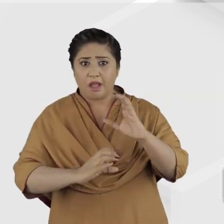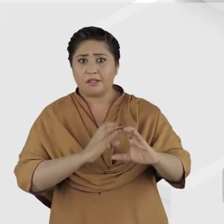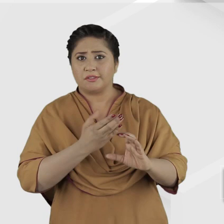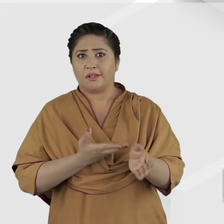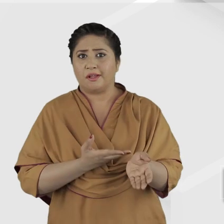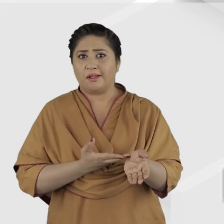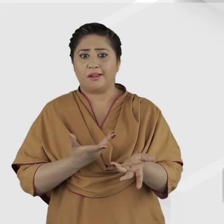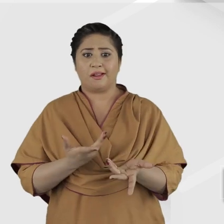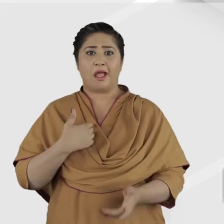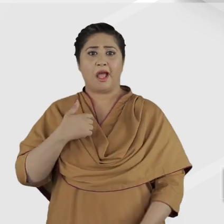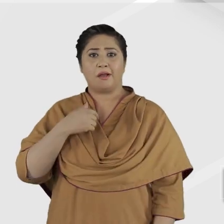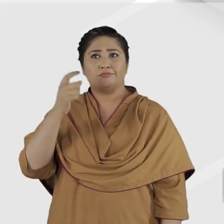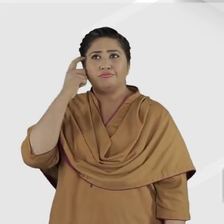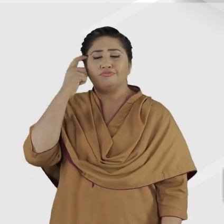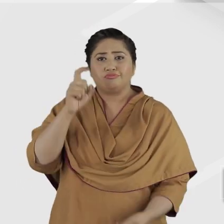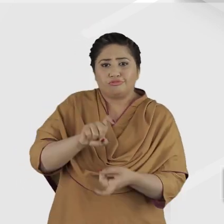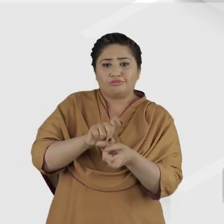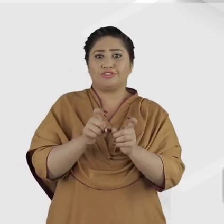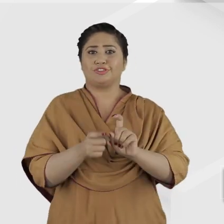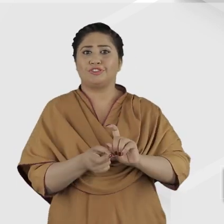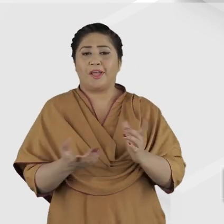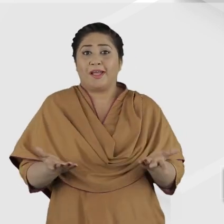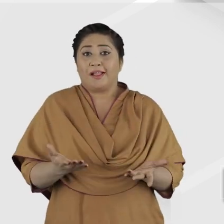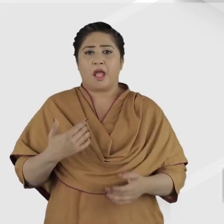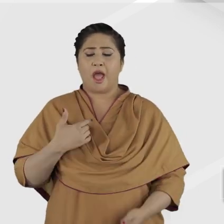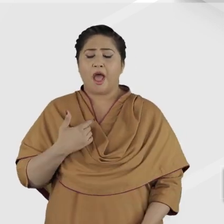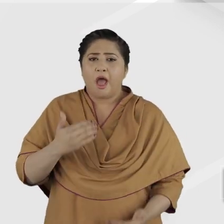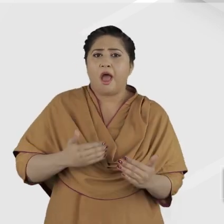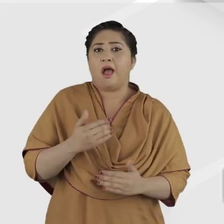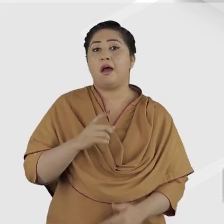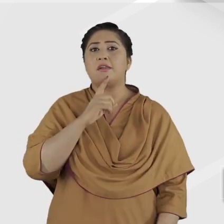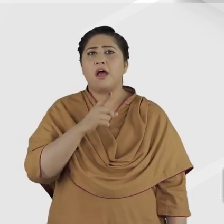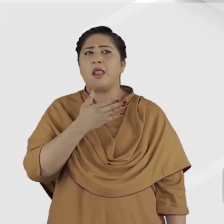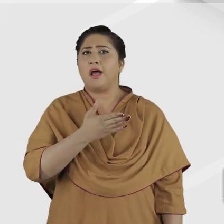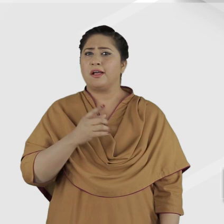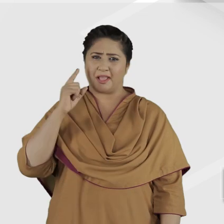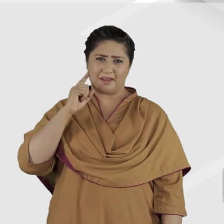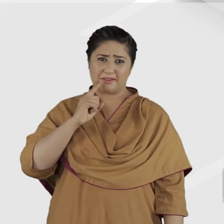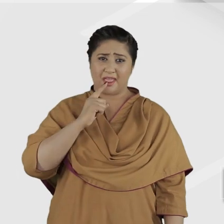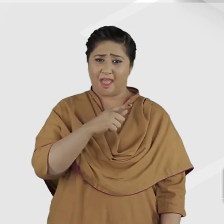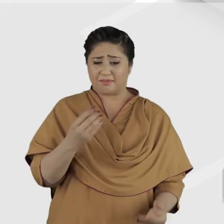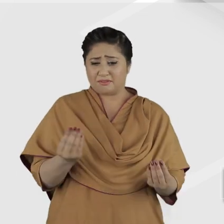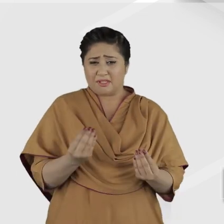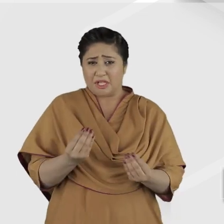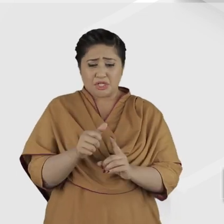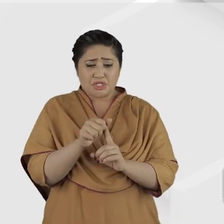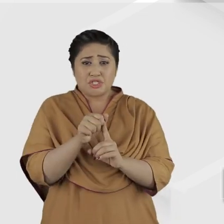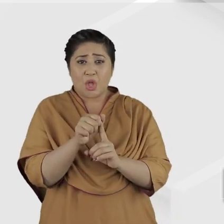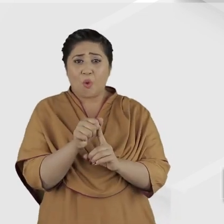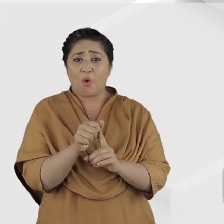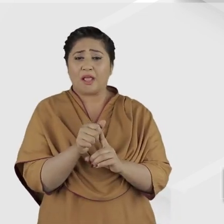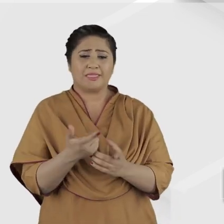sign language, our perception changes. We then realize that to succeed, the deaf simply